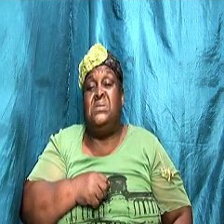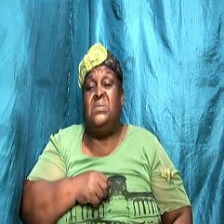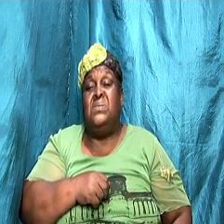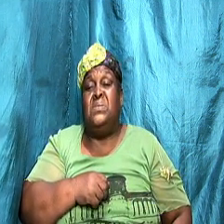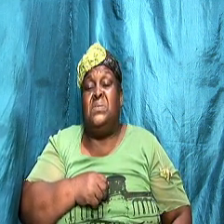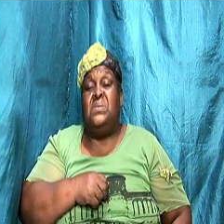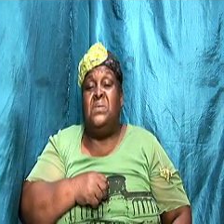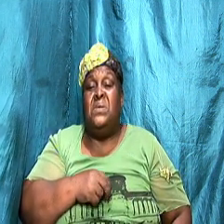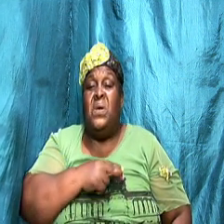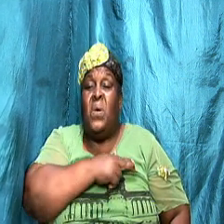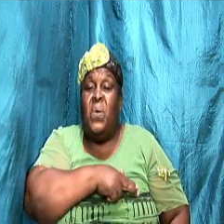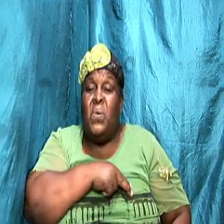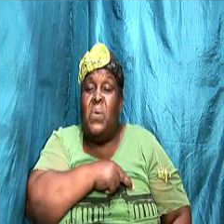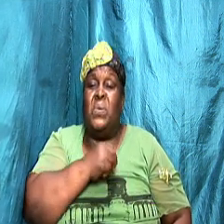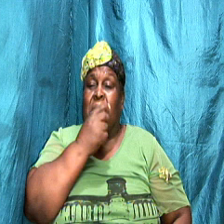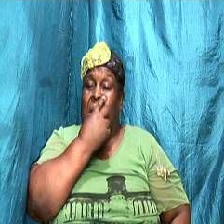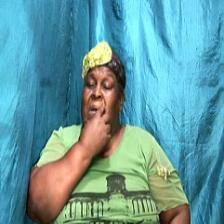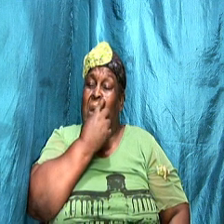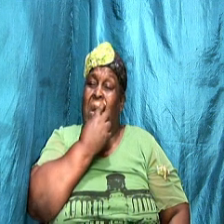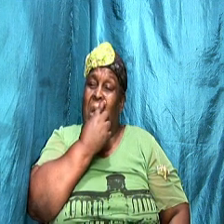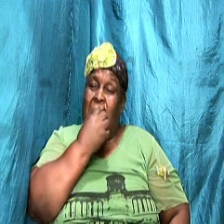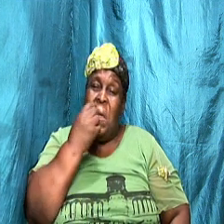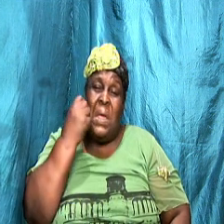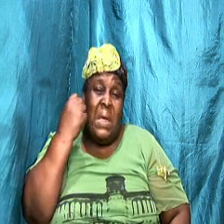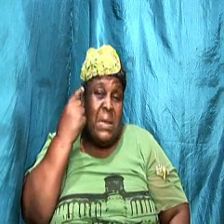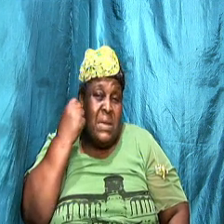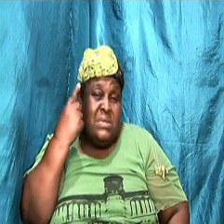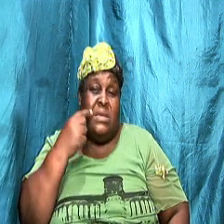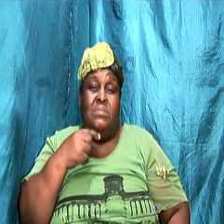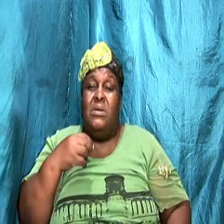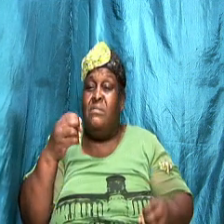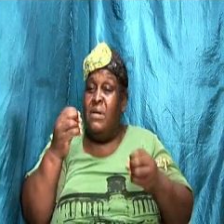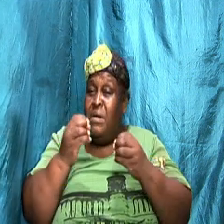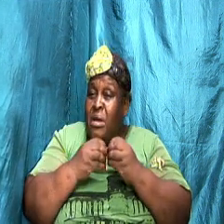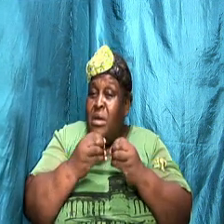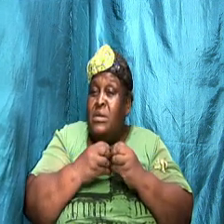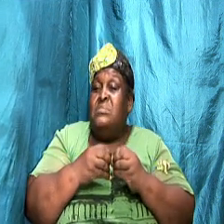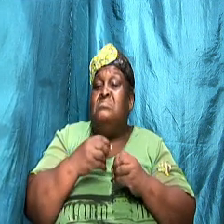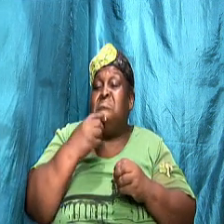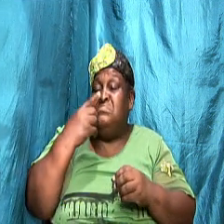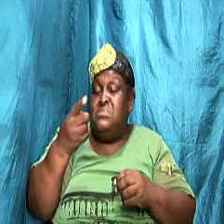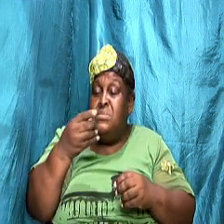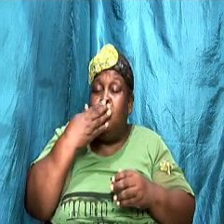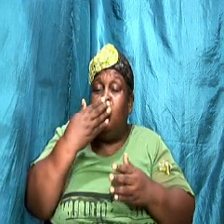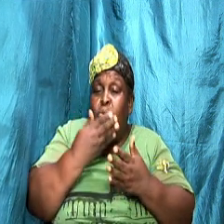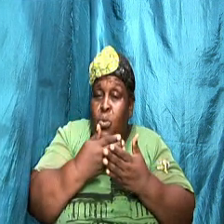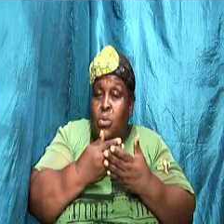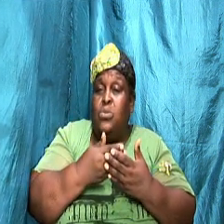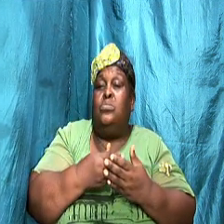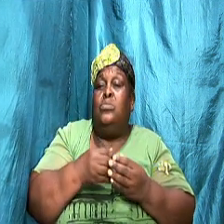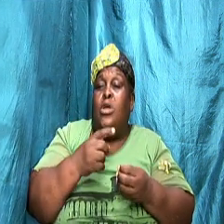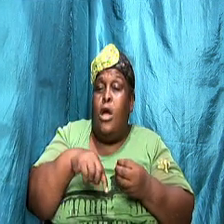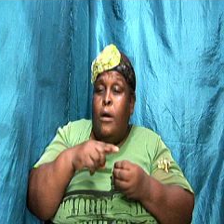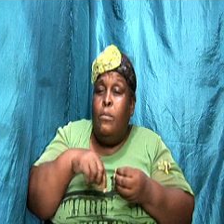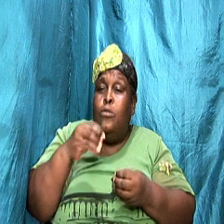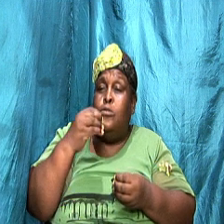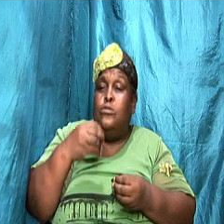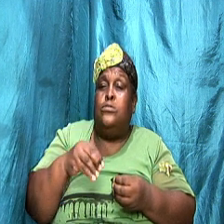because my compliment are too much time and we give more compliment than the negative criticism than negative criticism